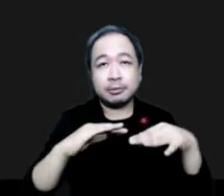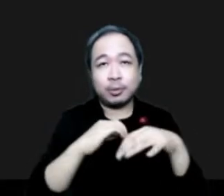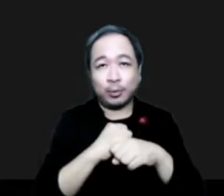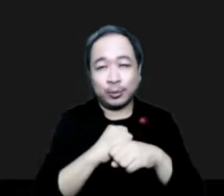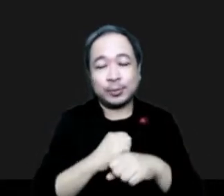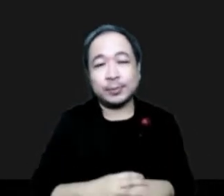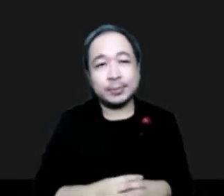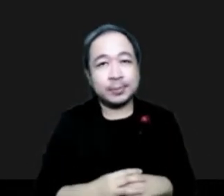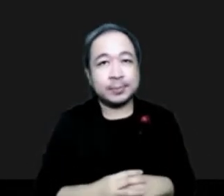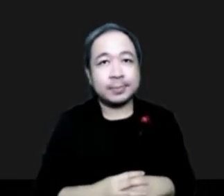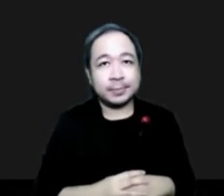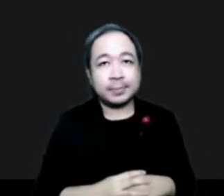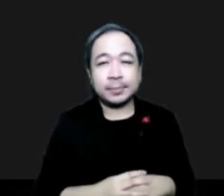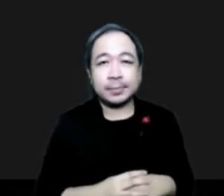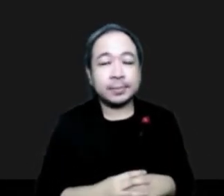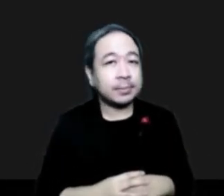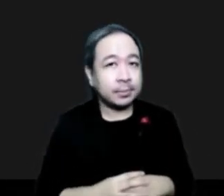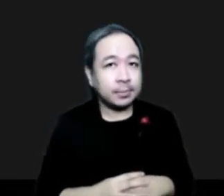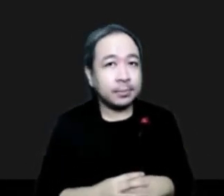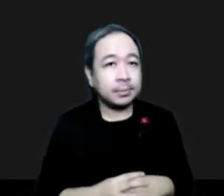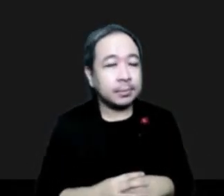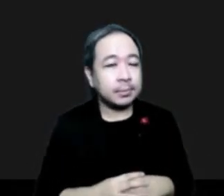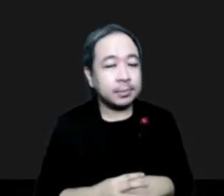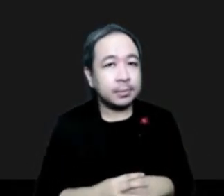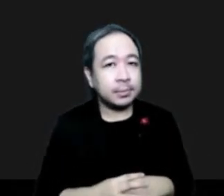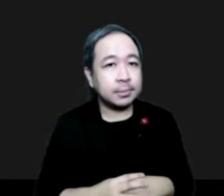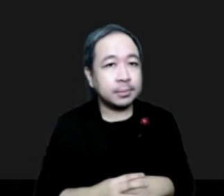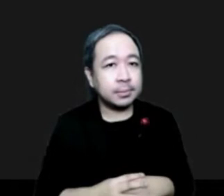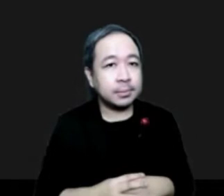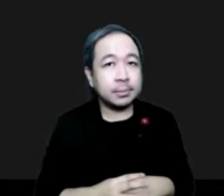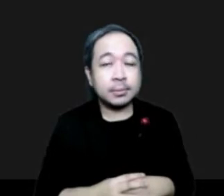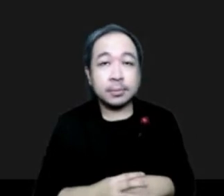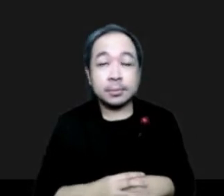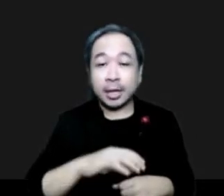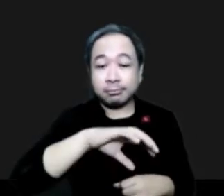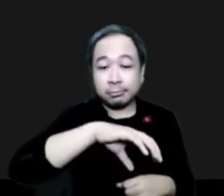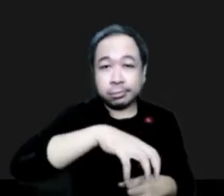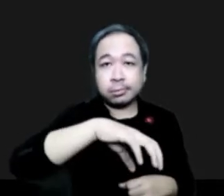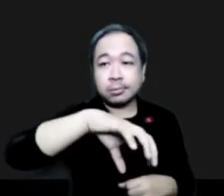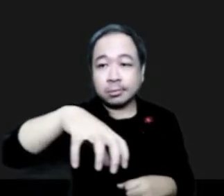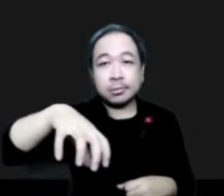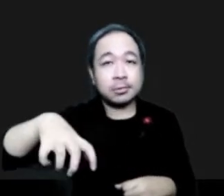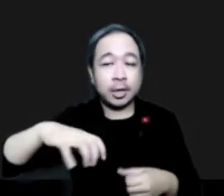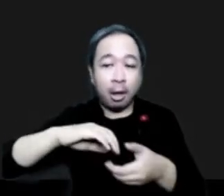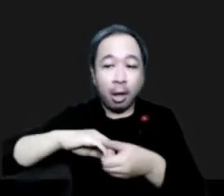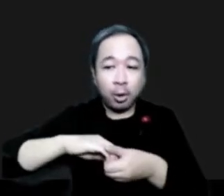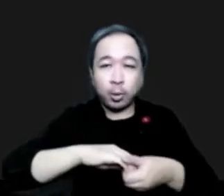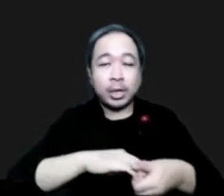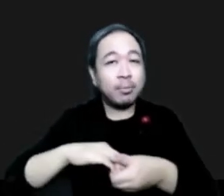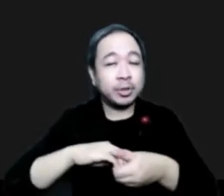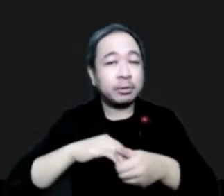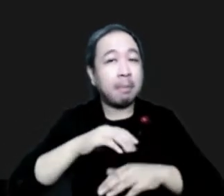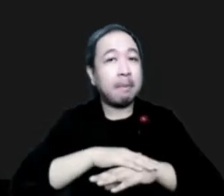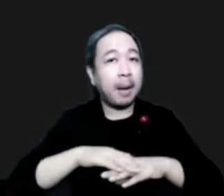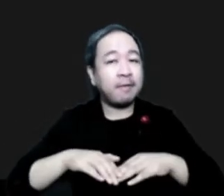The regional career collaborative platform, or RCP for Latin America and the Caribbean unites all